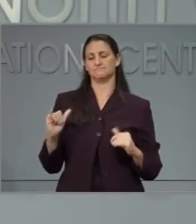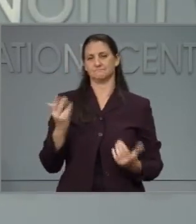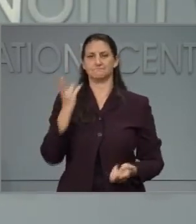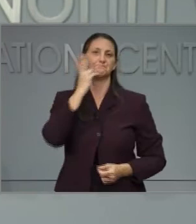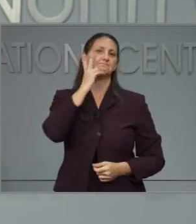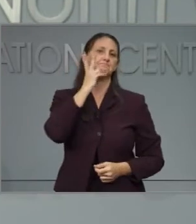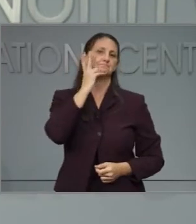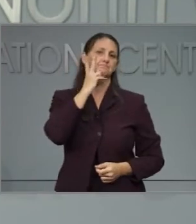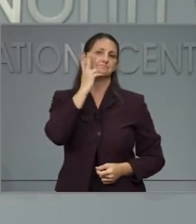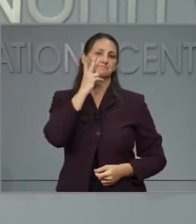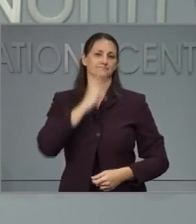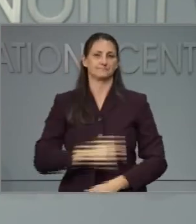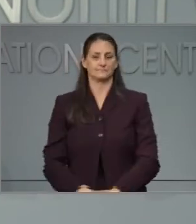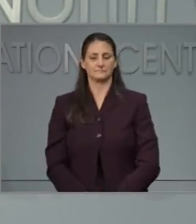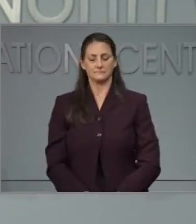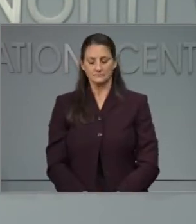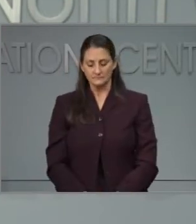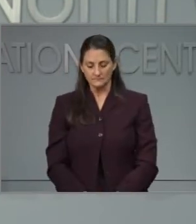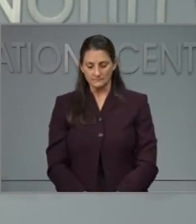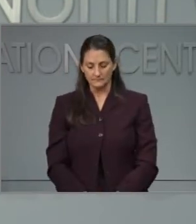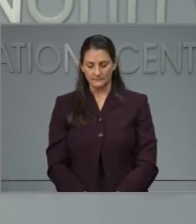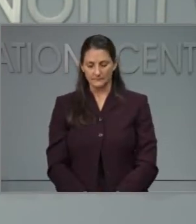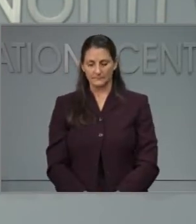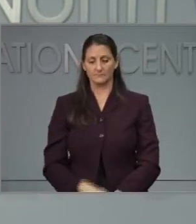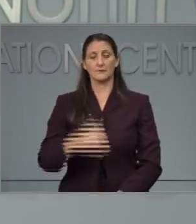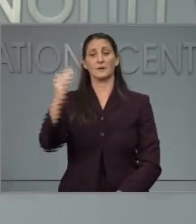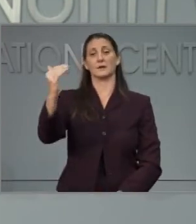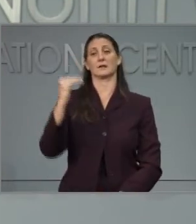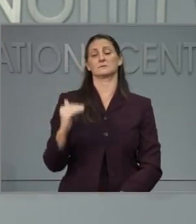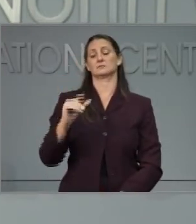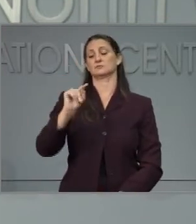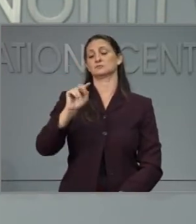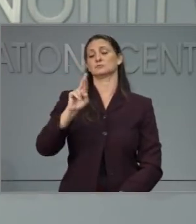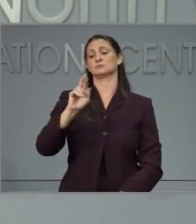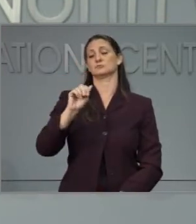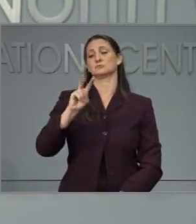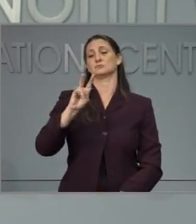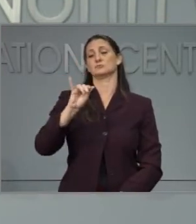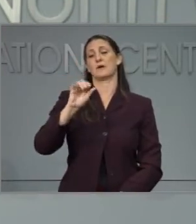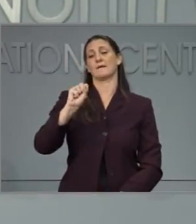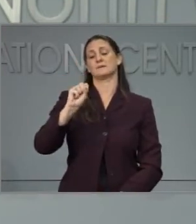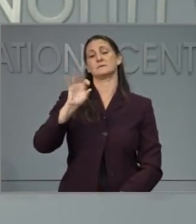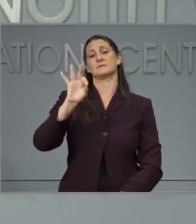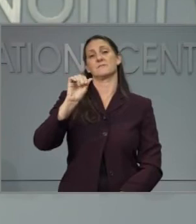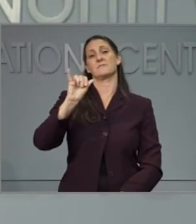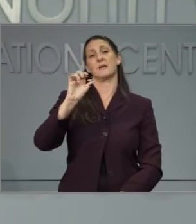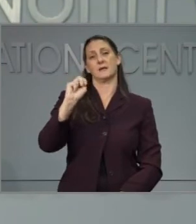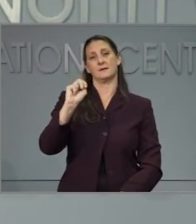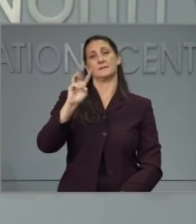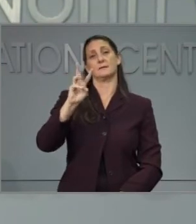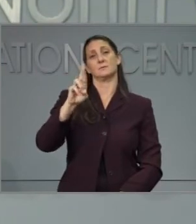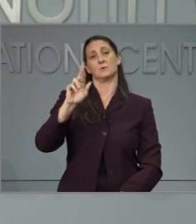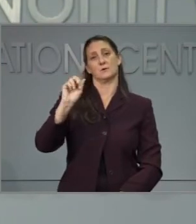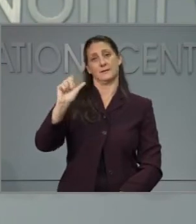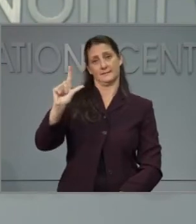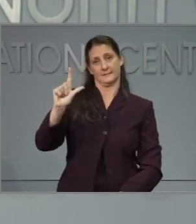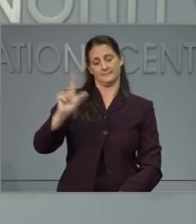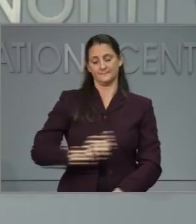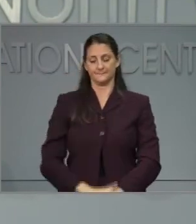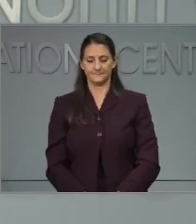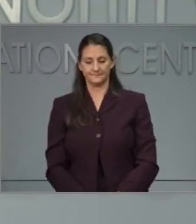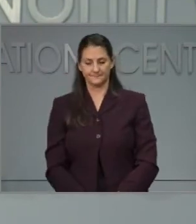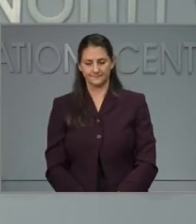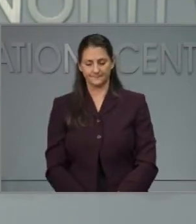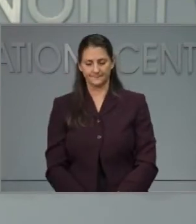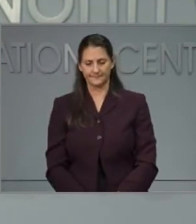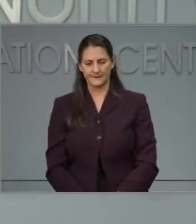Our next question is from Travis Bain with WRAL. Hi, Travis Bain, WRAL. Thank you. I'd like to get two in if